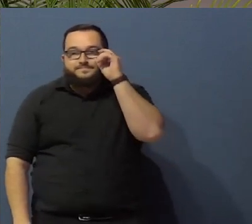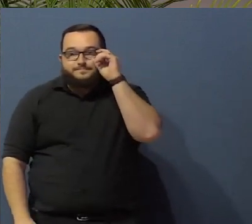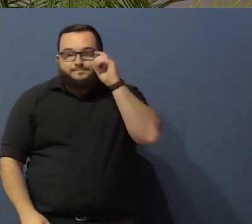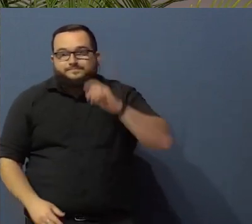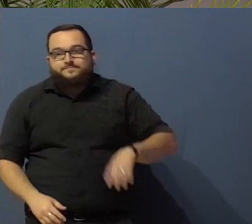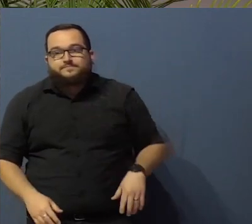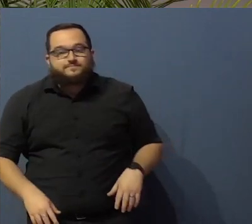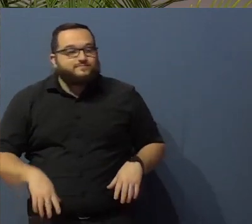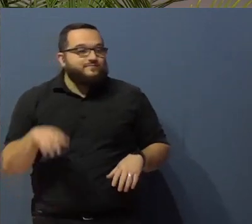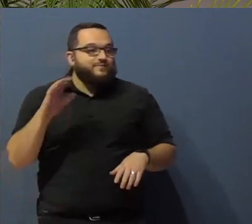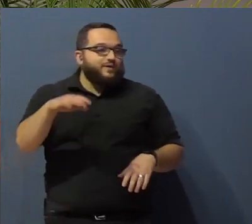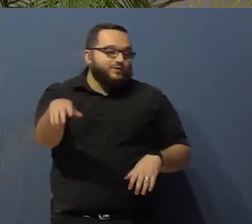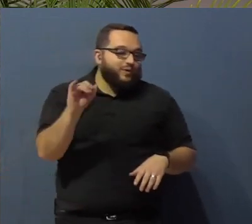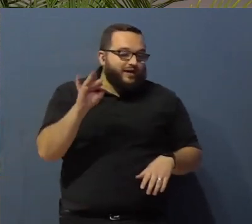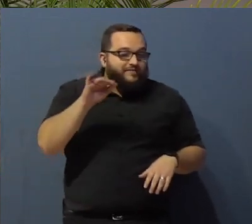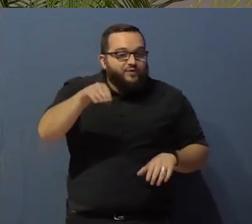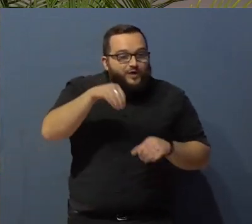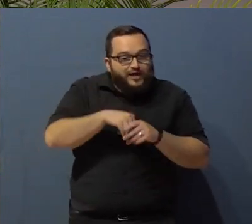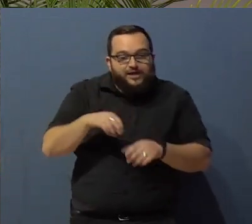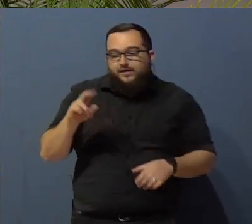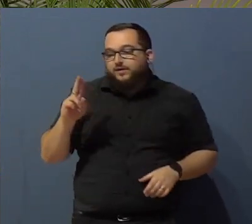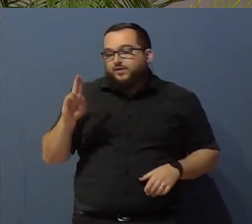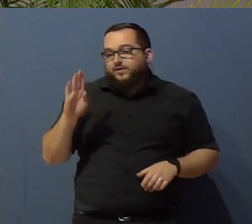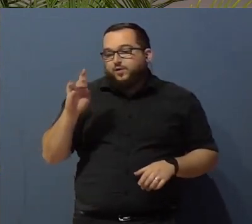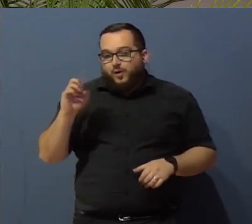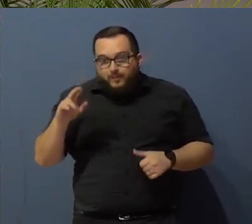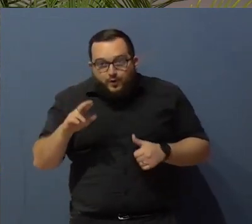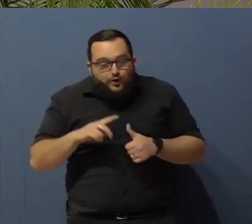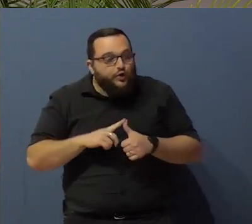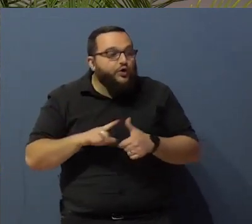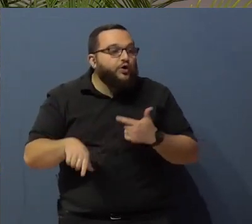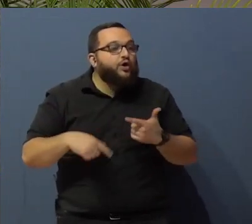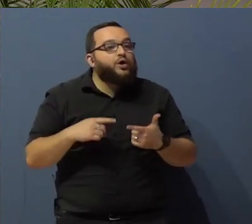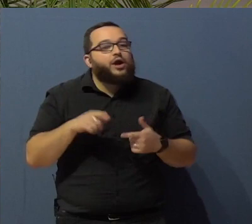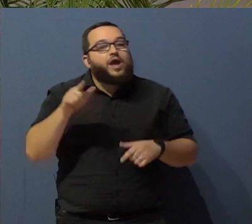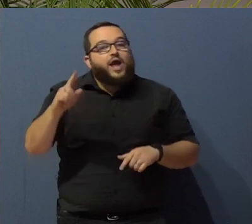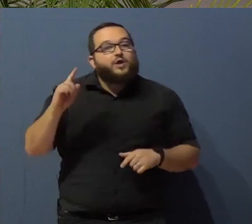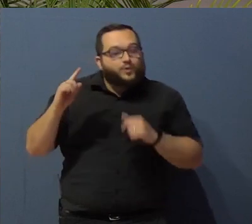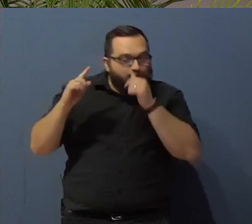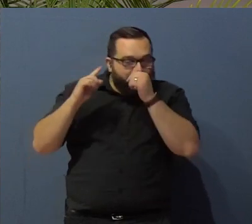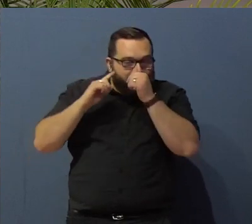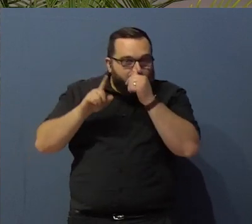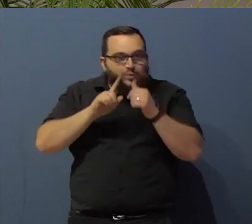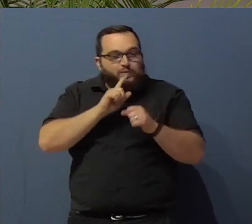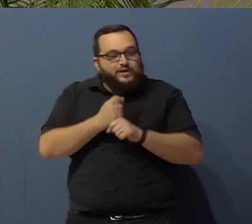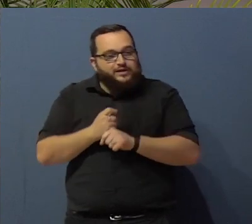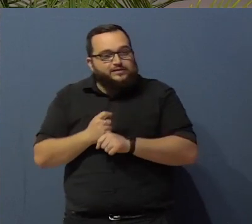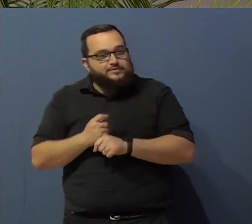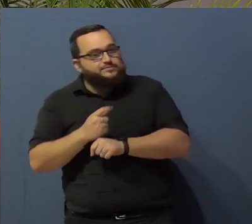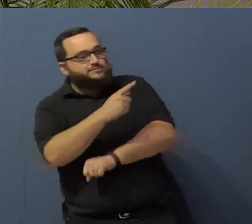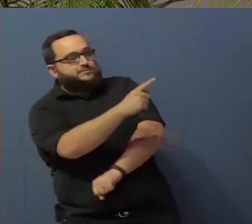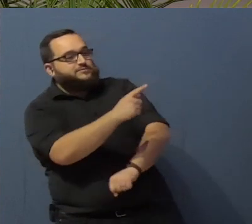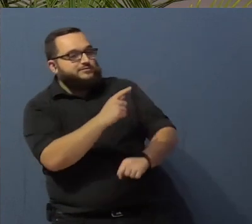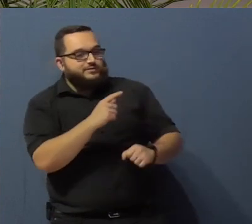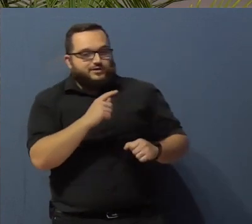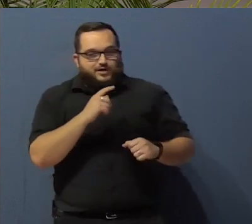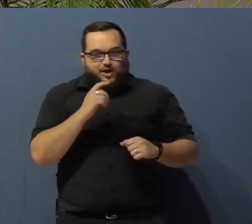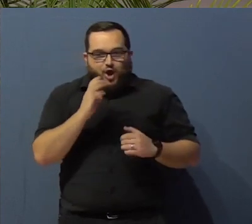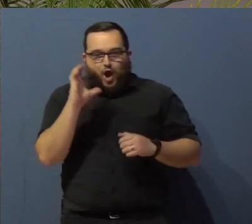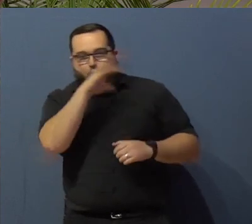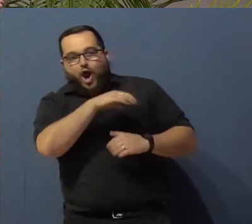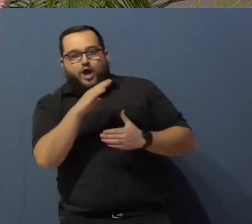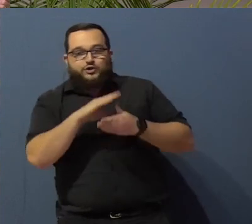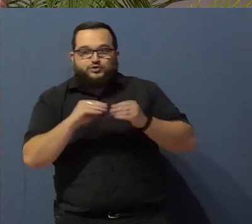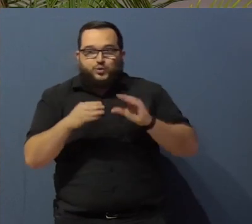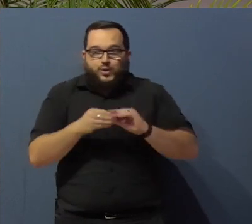So if you're ever in an Uber and you hear the most unusual and unfiltered story, it